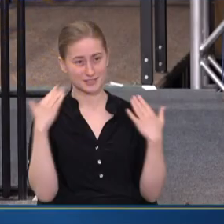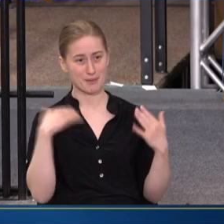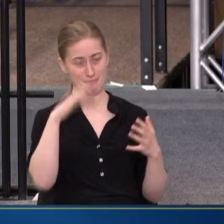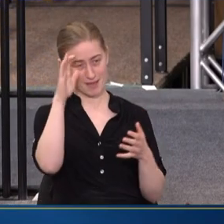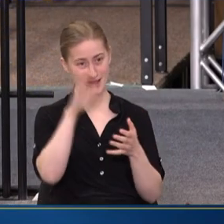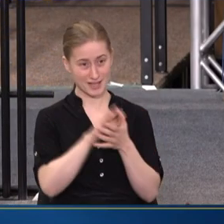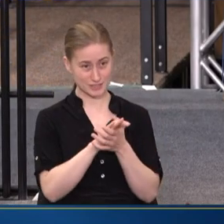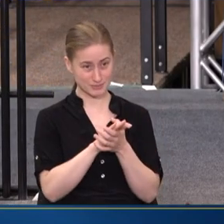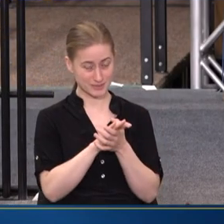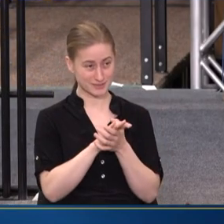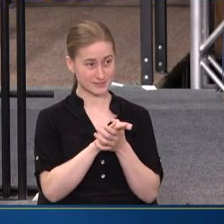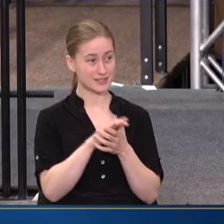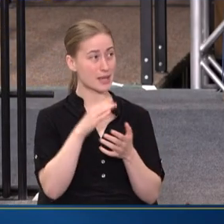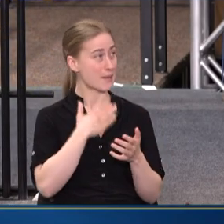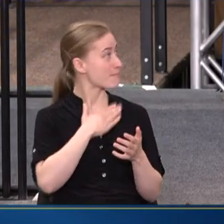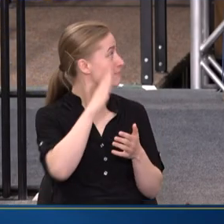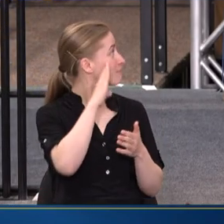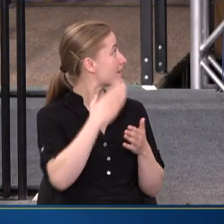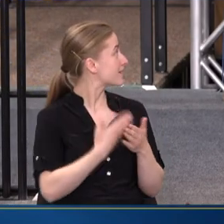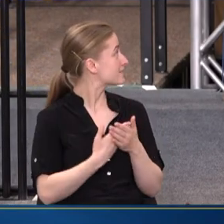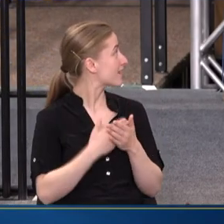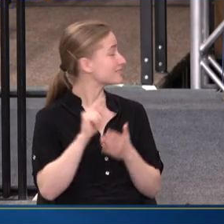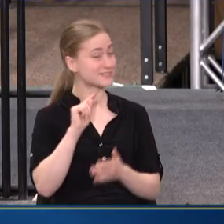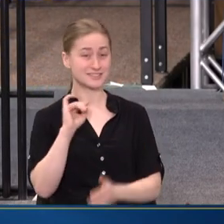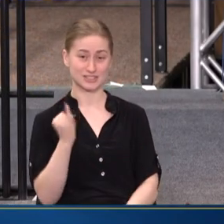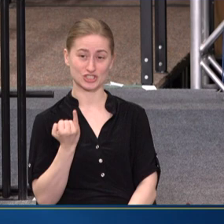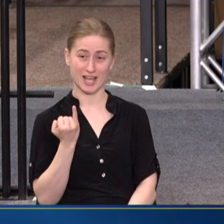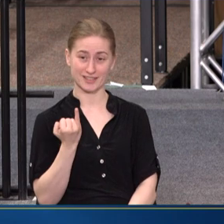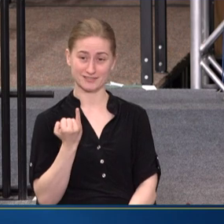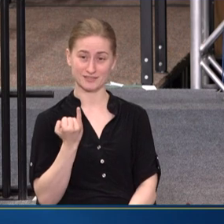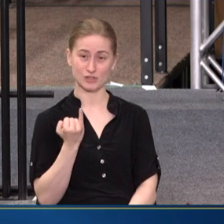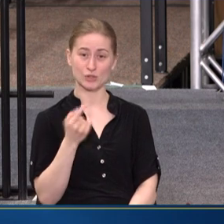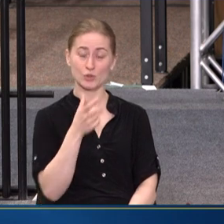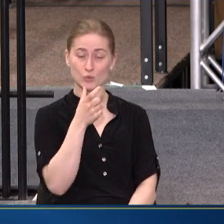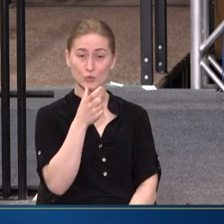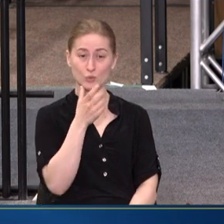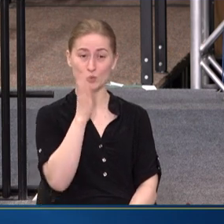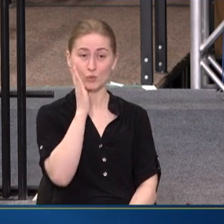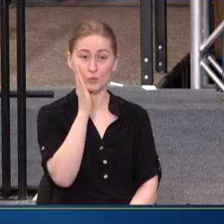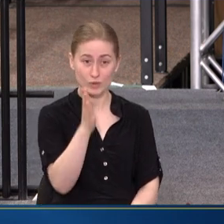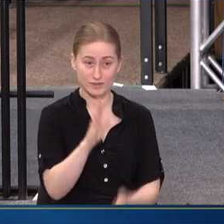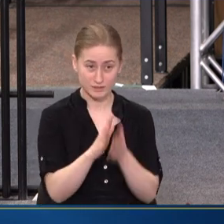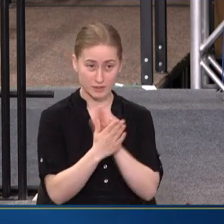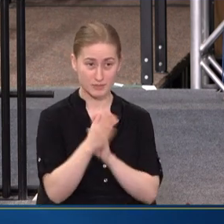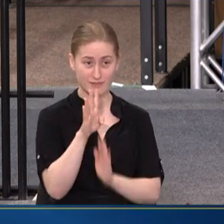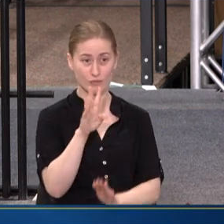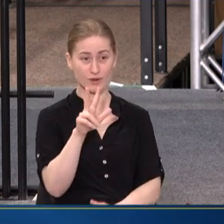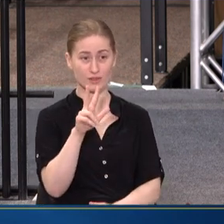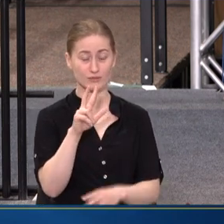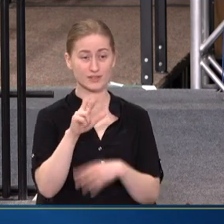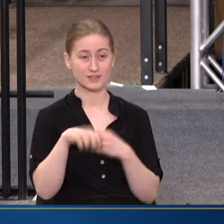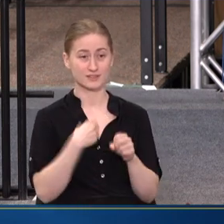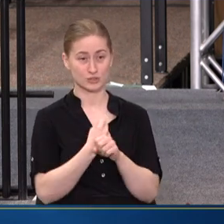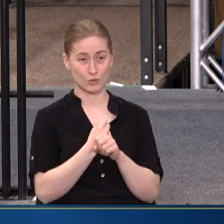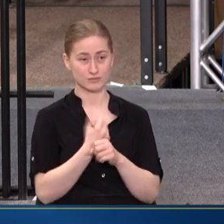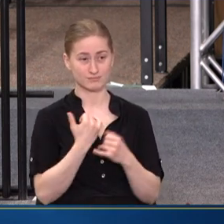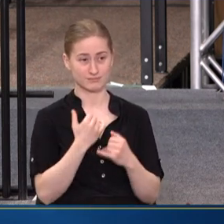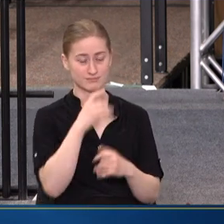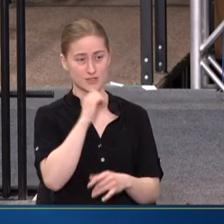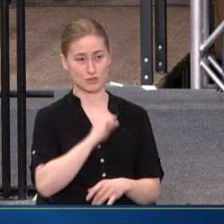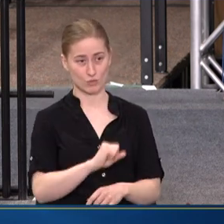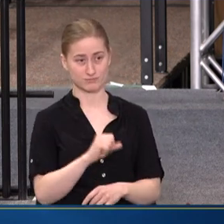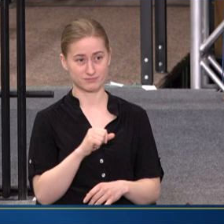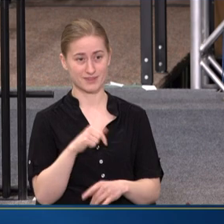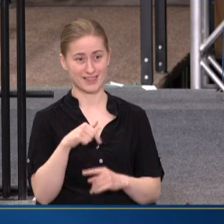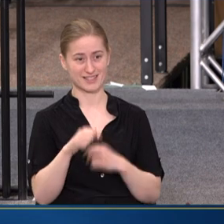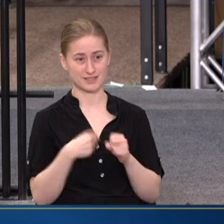HUSBAND AND MY SON, T.J., WHO WOULD HAVE BEEN 43 YEARS OLD THIS YEAR. T